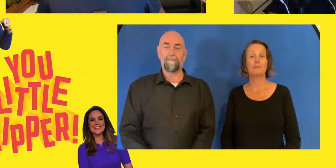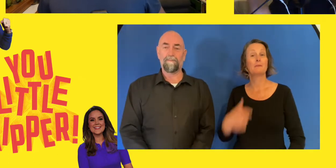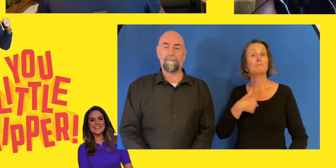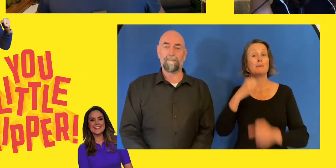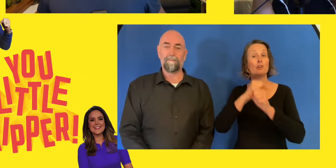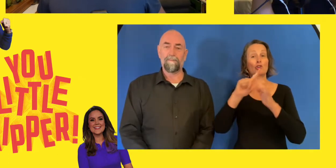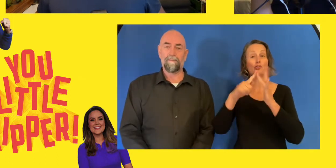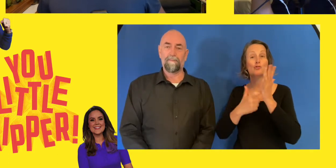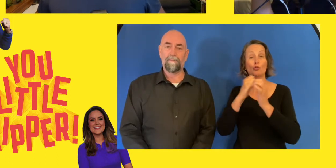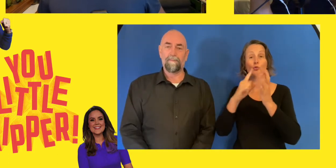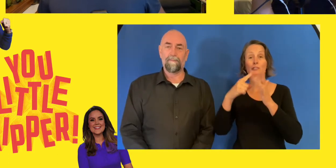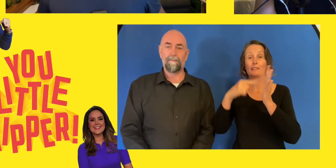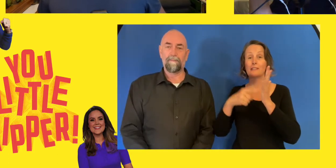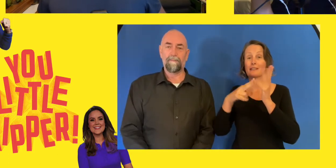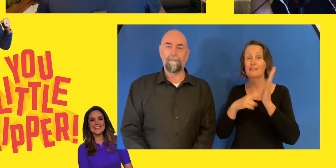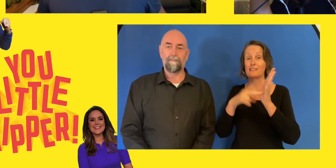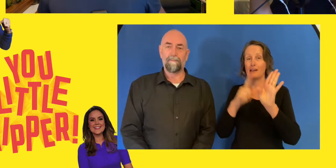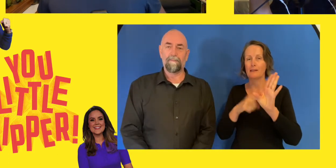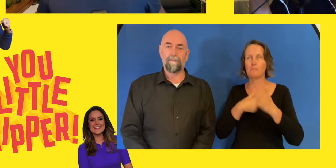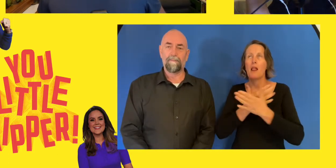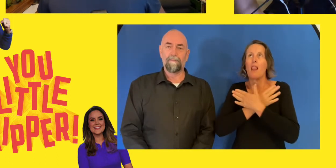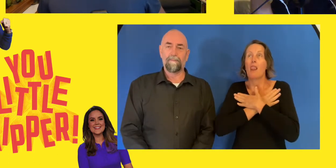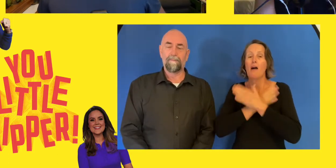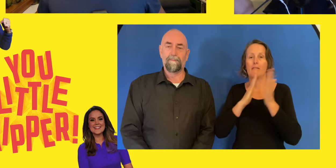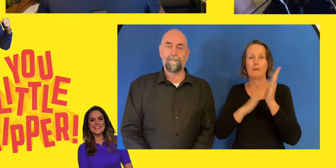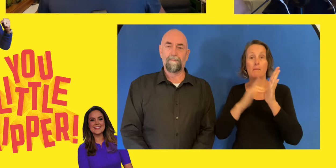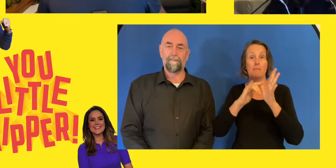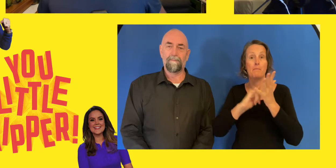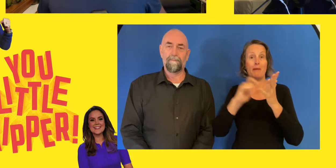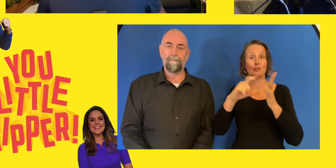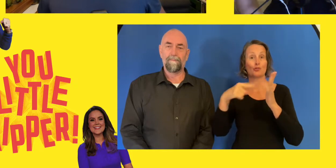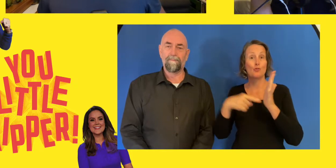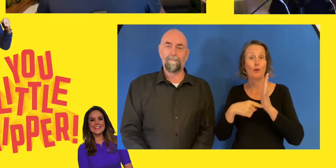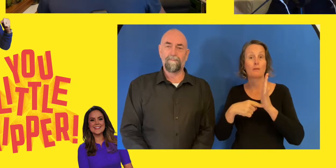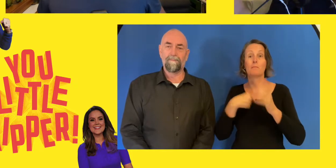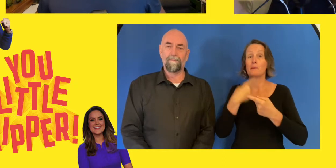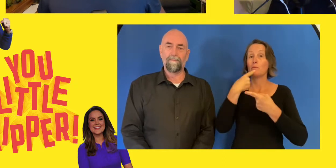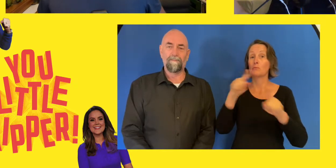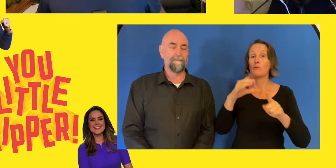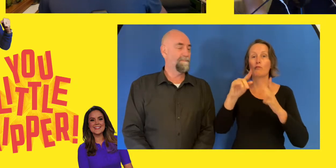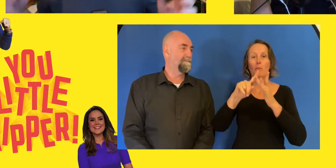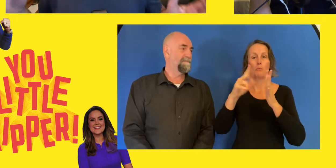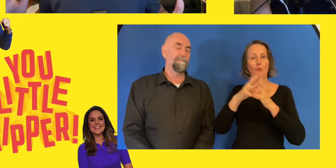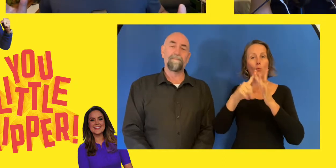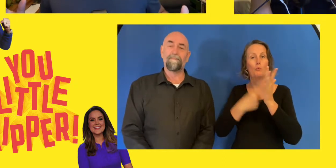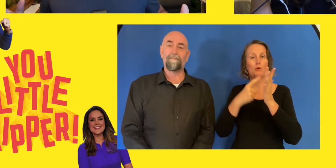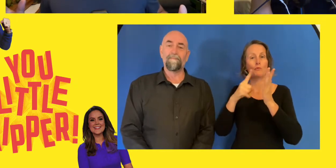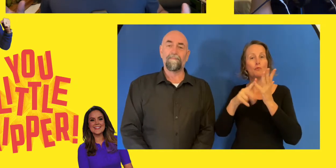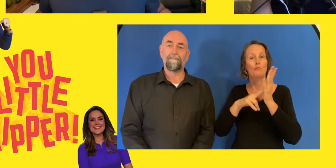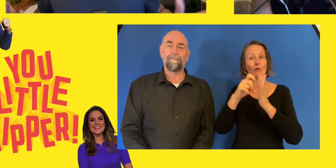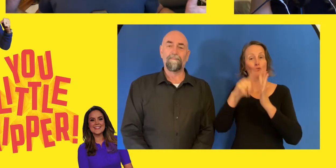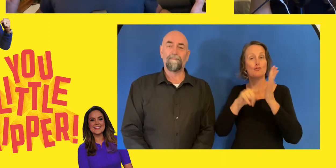mascots. That's going to be pertinent later, so keep that in mind, everyone listening. And I am broadcasting from Wurundjeri country. And on